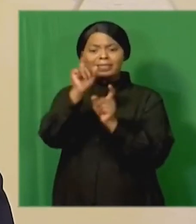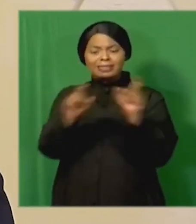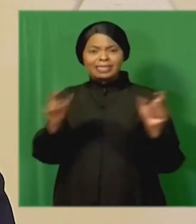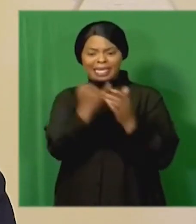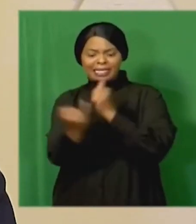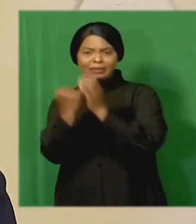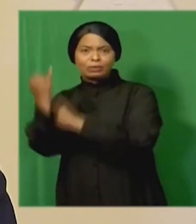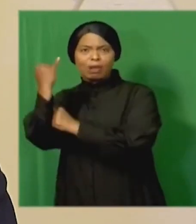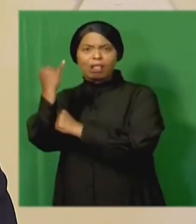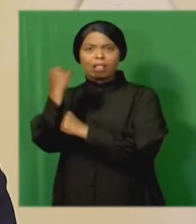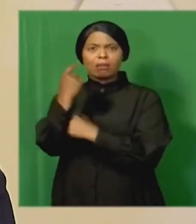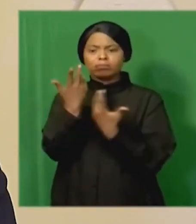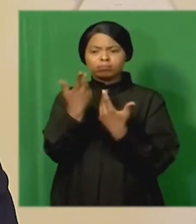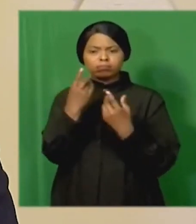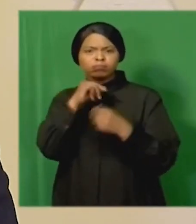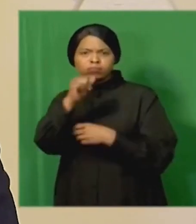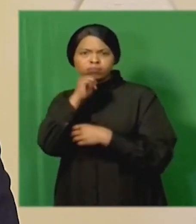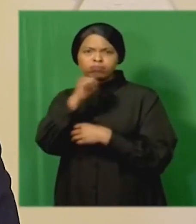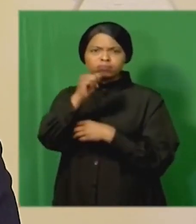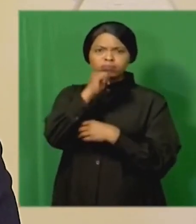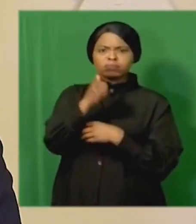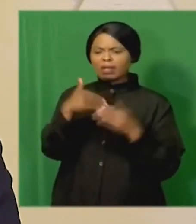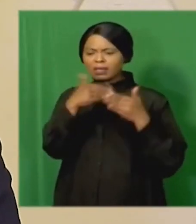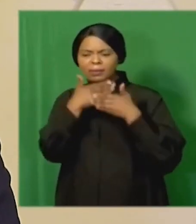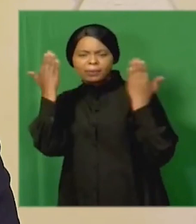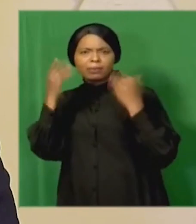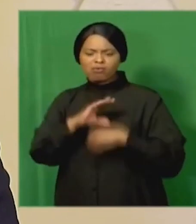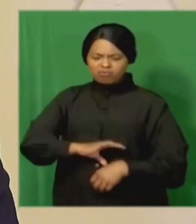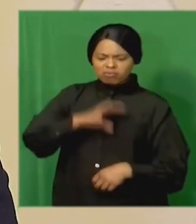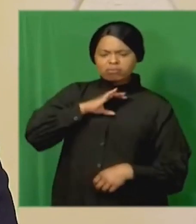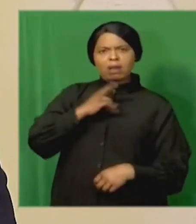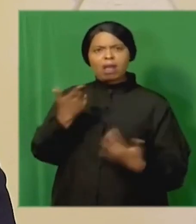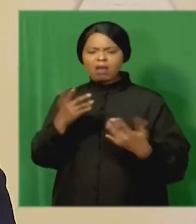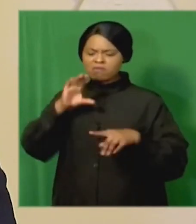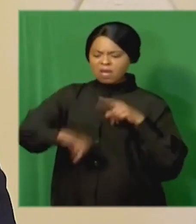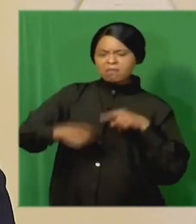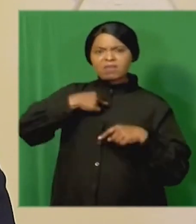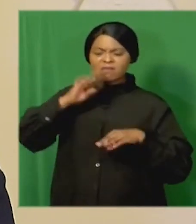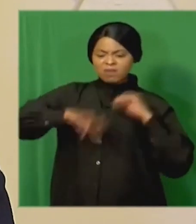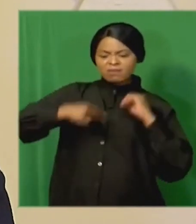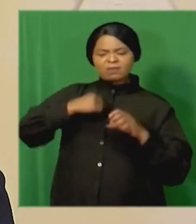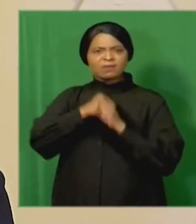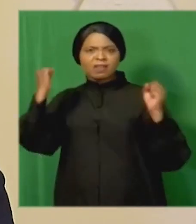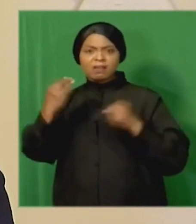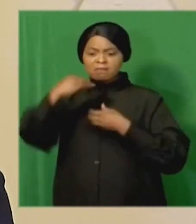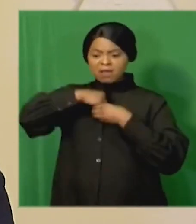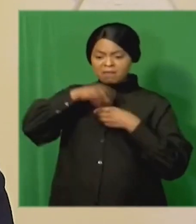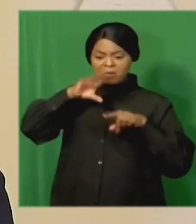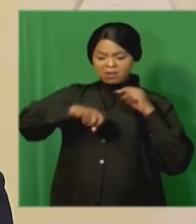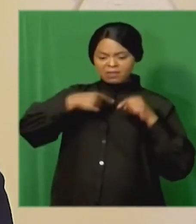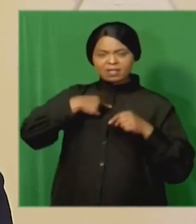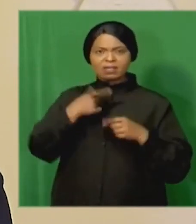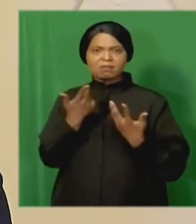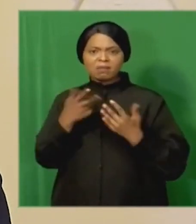were able to act with impunity confident that they would not face the consequences of